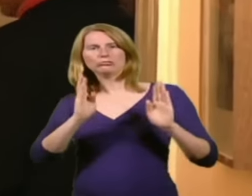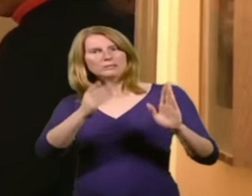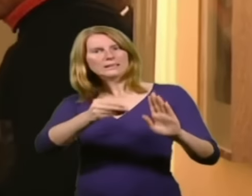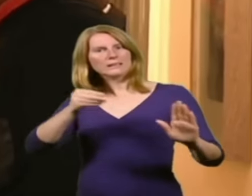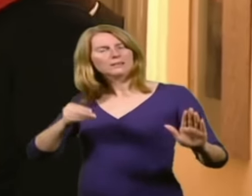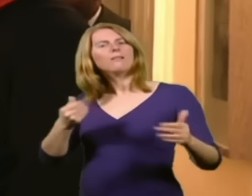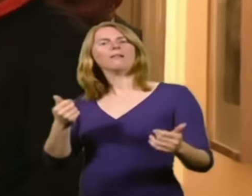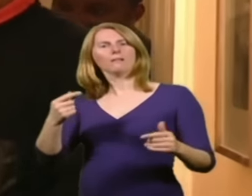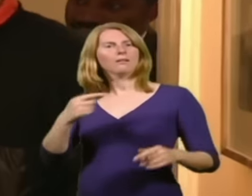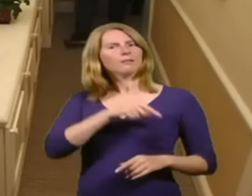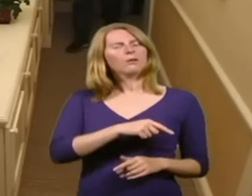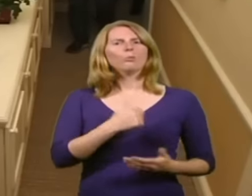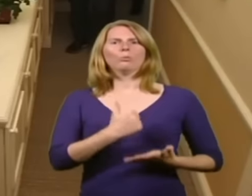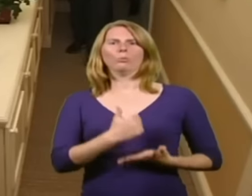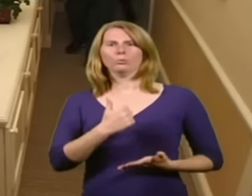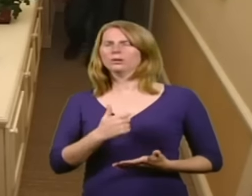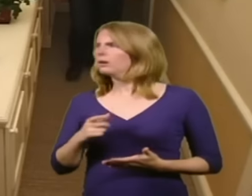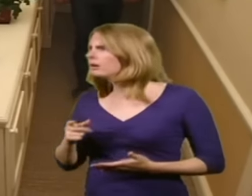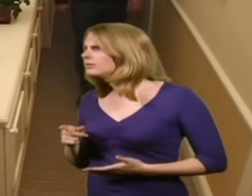is not the same place.